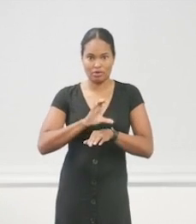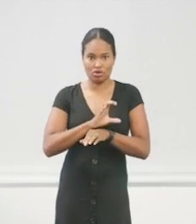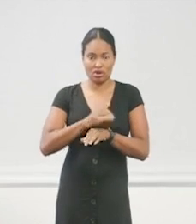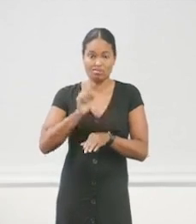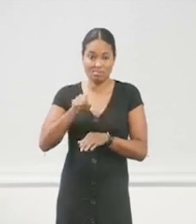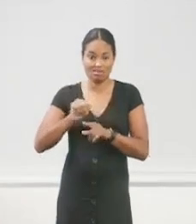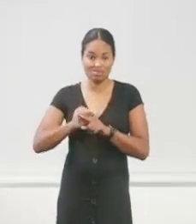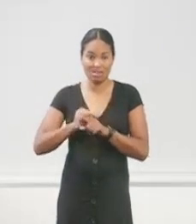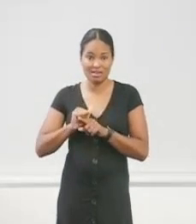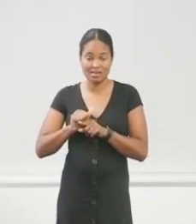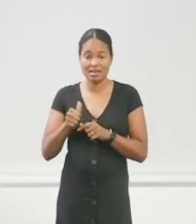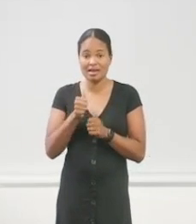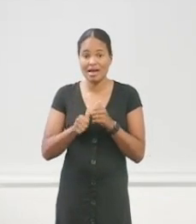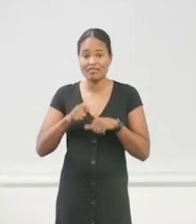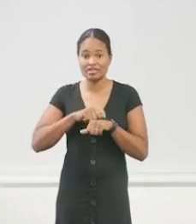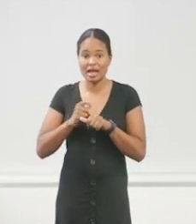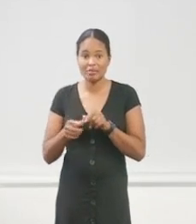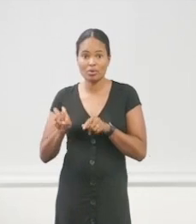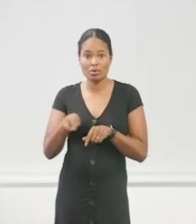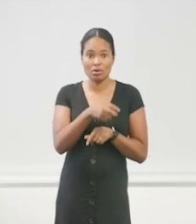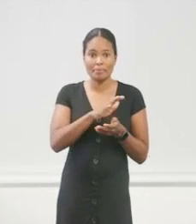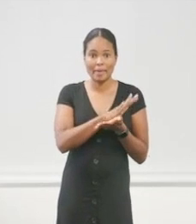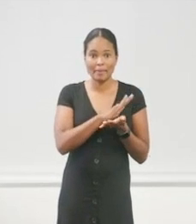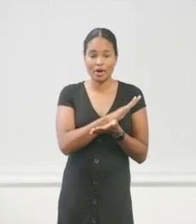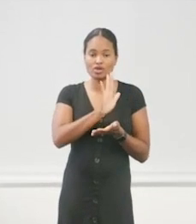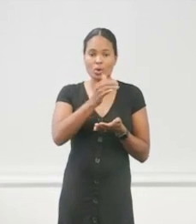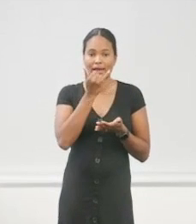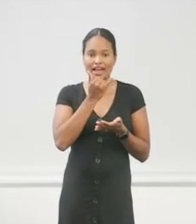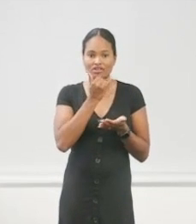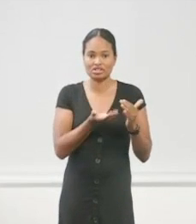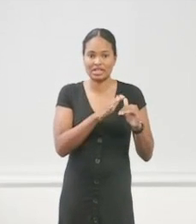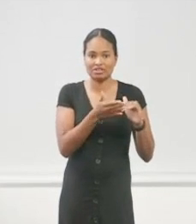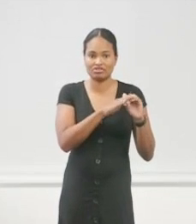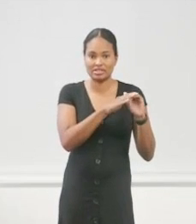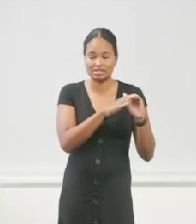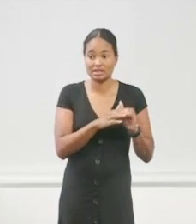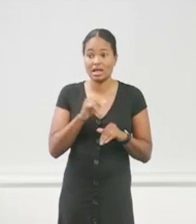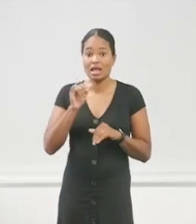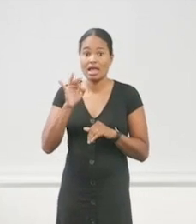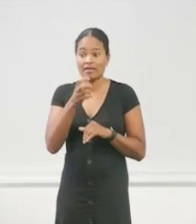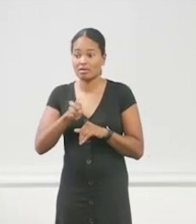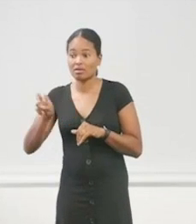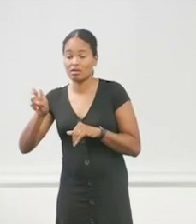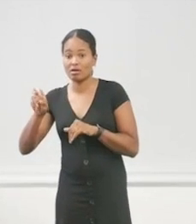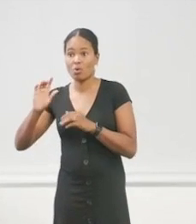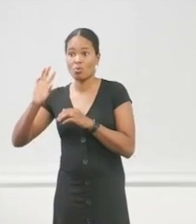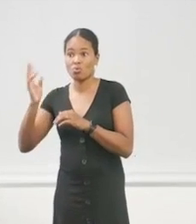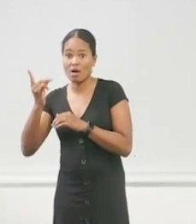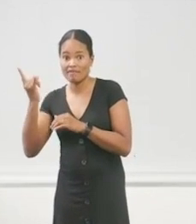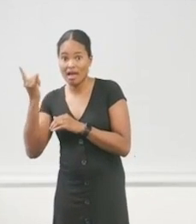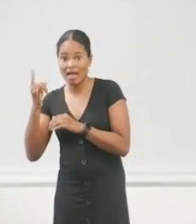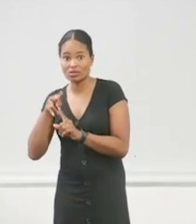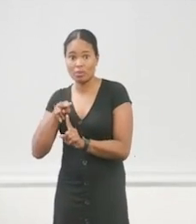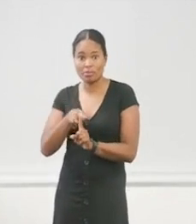Every time you go to paper, you increase your errors. Every time you go from Wi-Fi to the network, you can